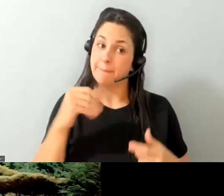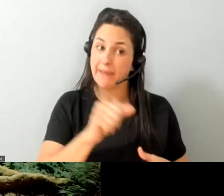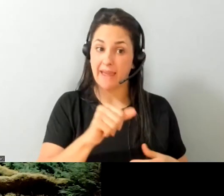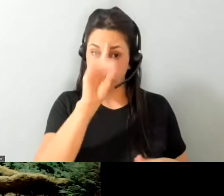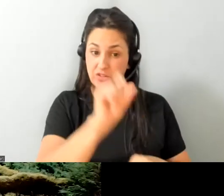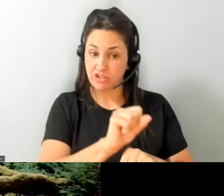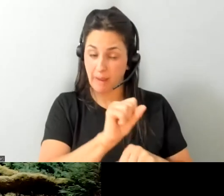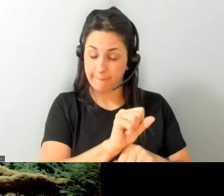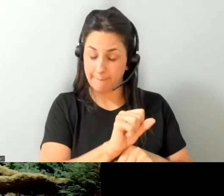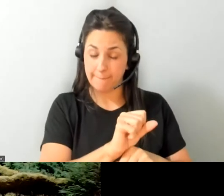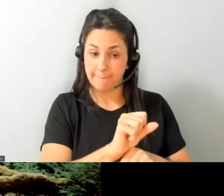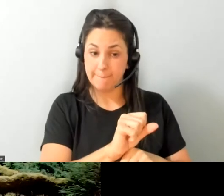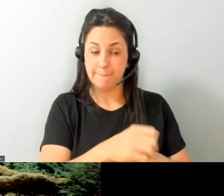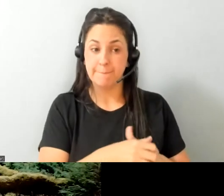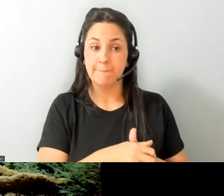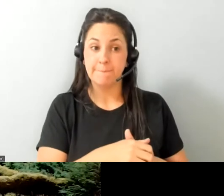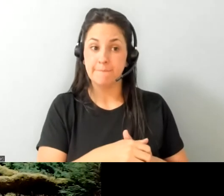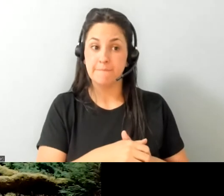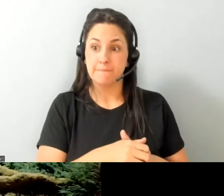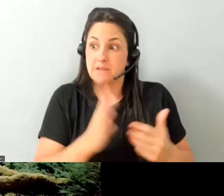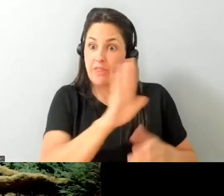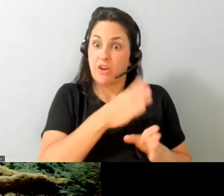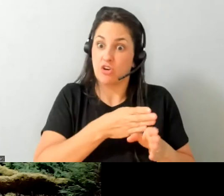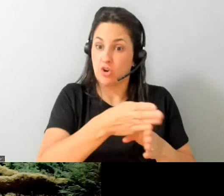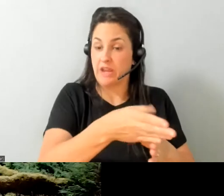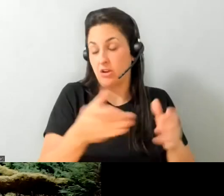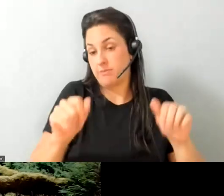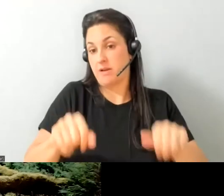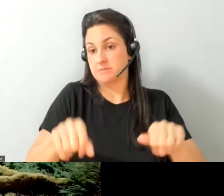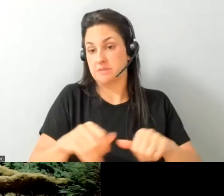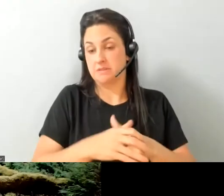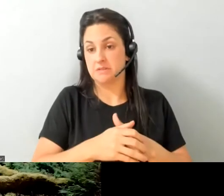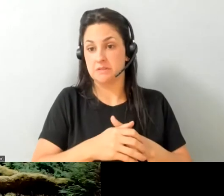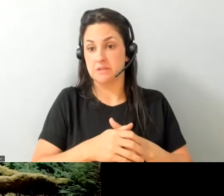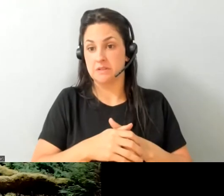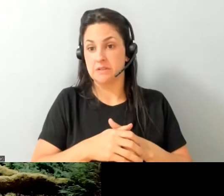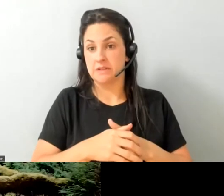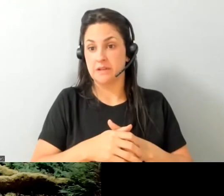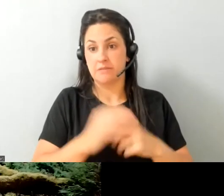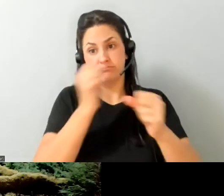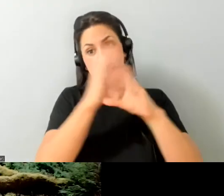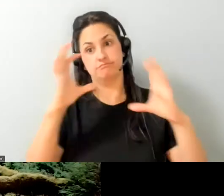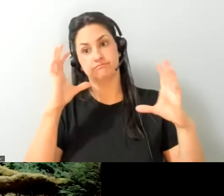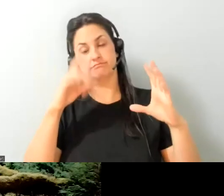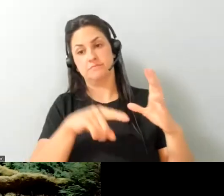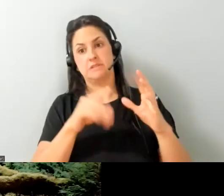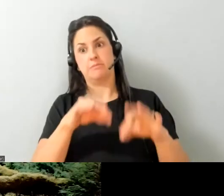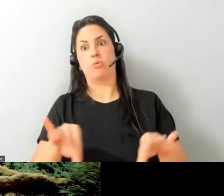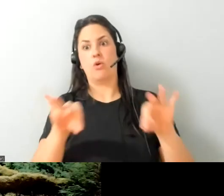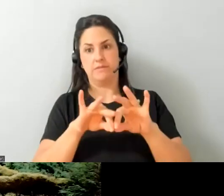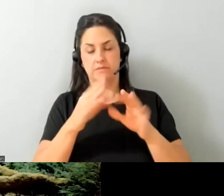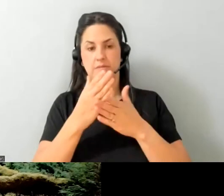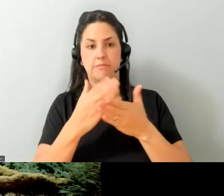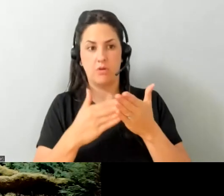and it's going to be a career for some people and i just see this as an important element that is